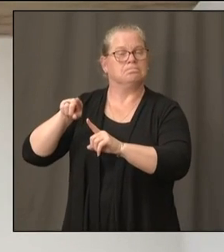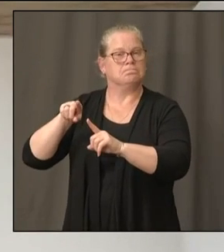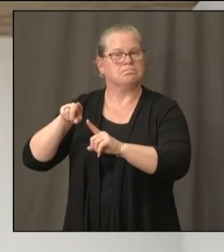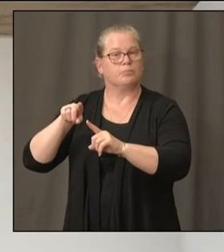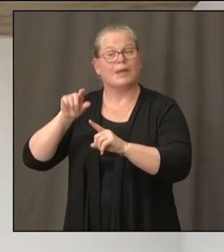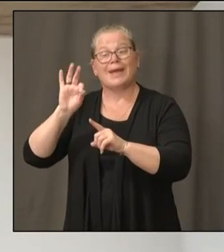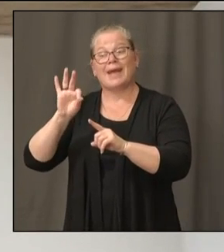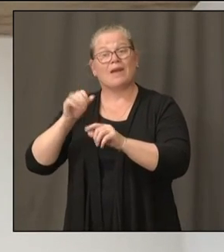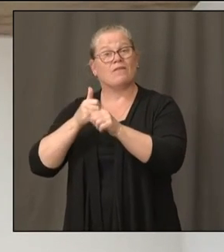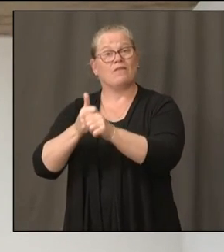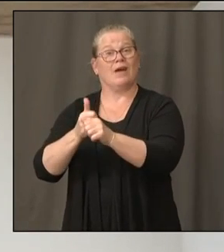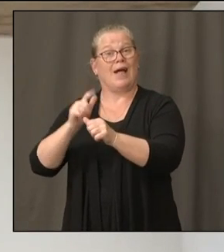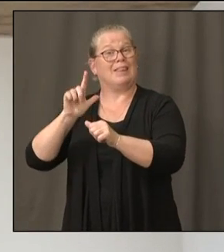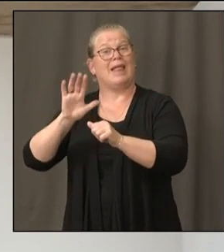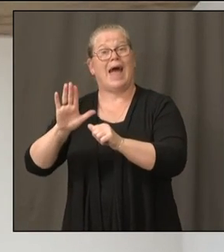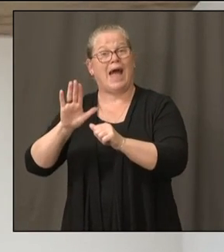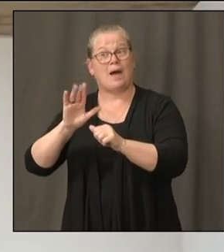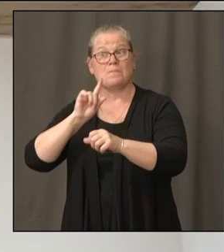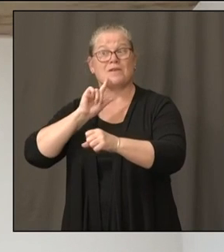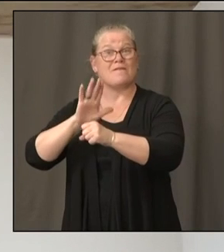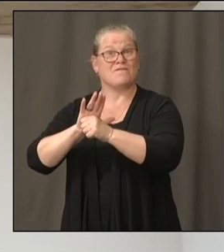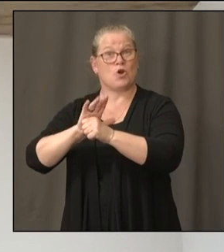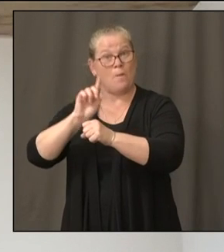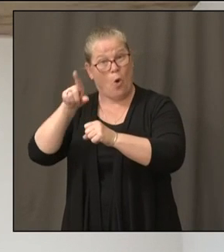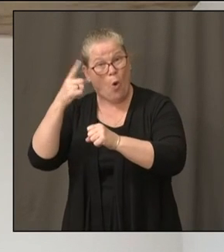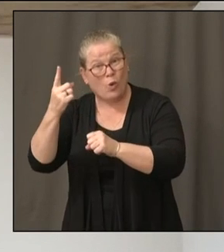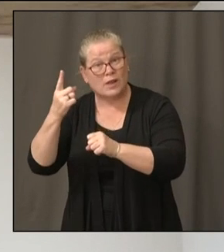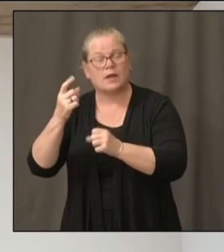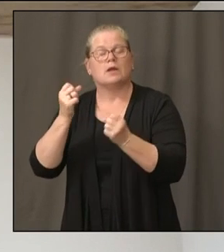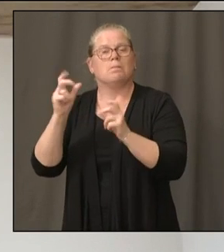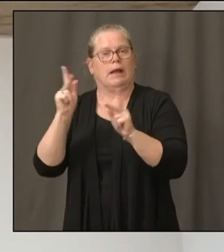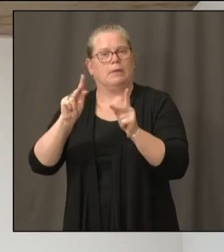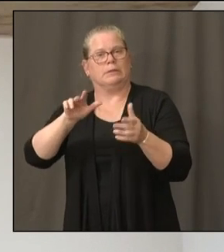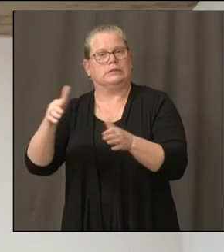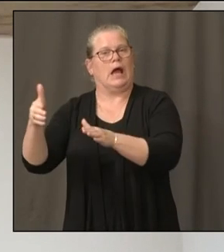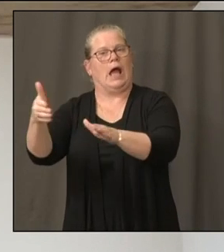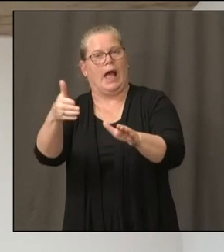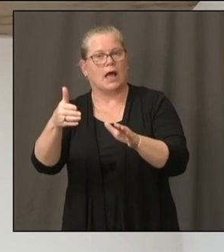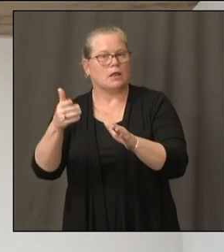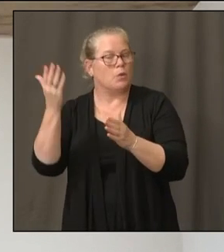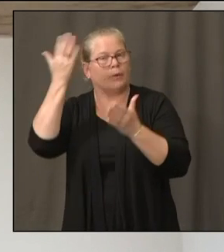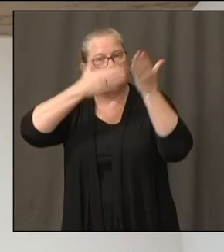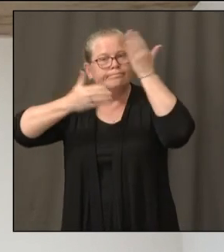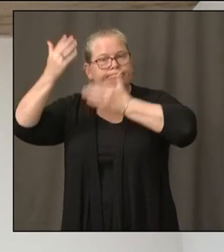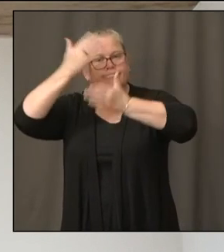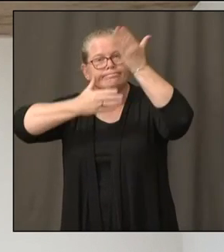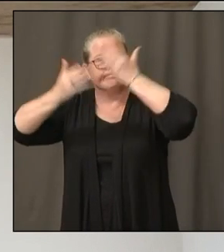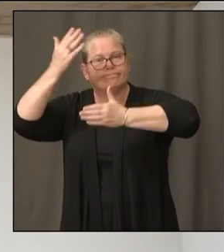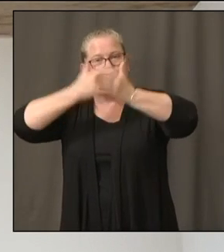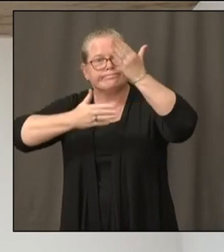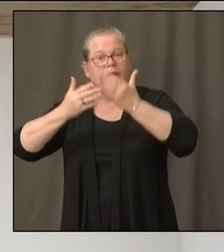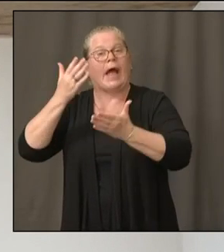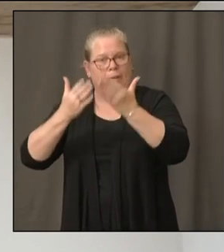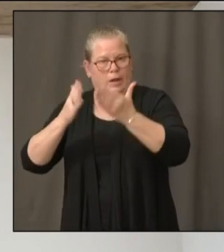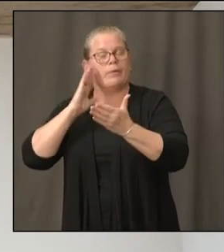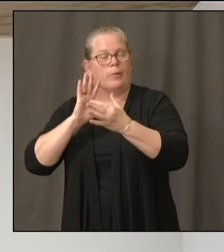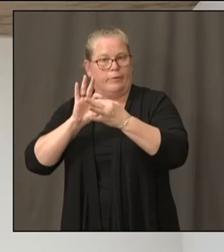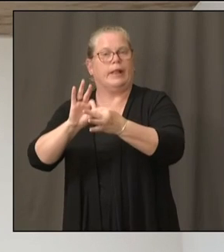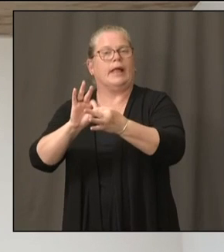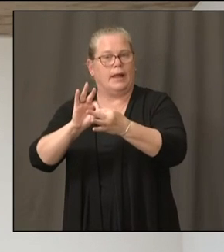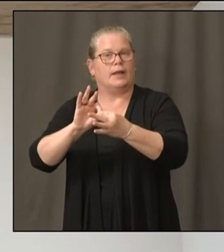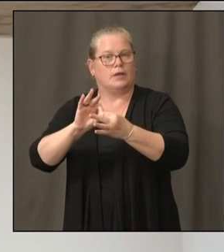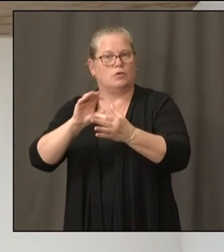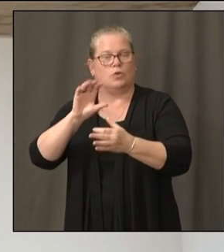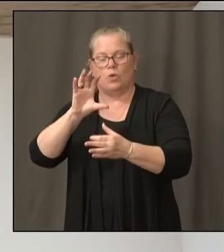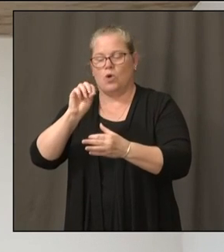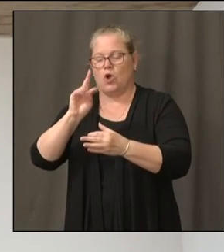many of the deaths that occurred that probably were related to COVID-19, but involved people who were